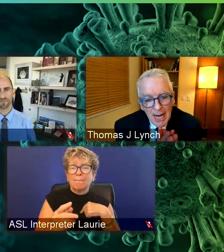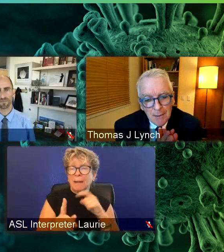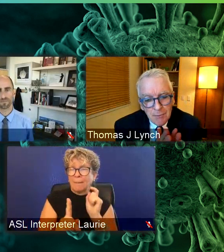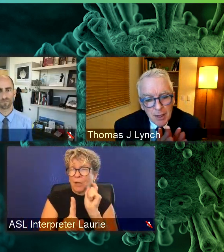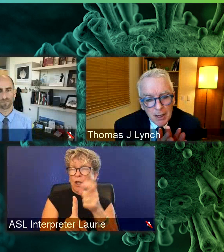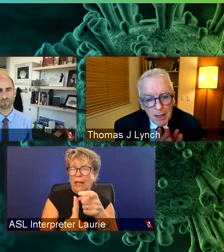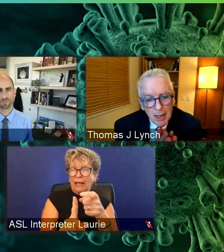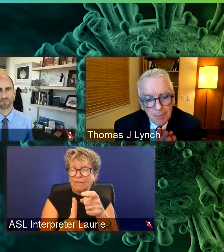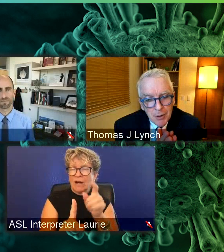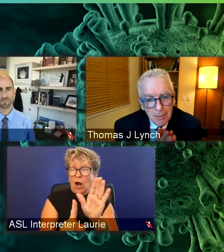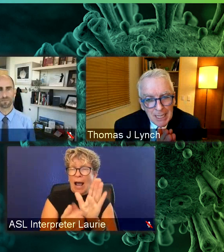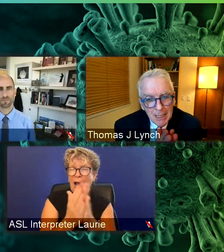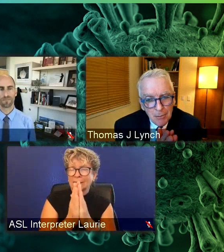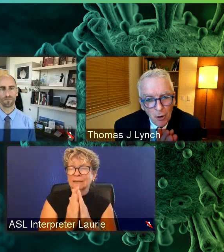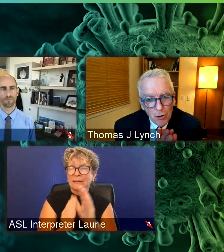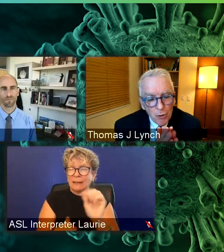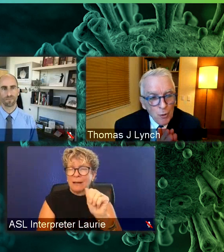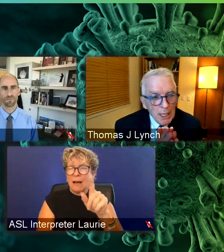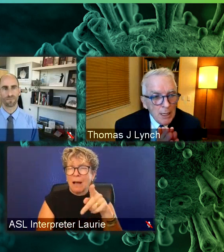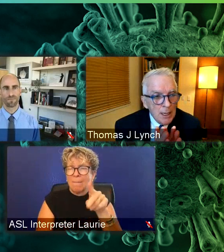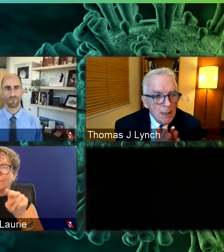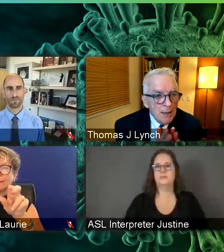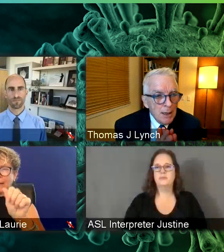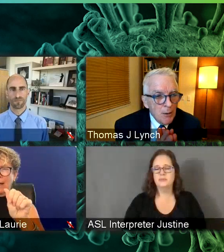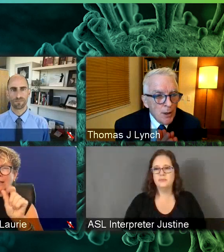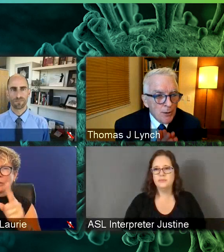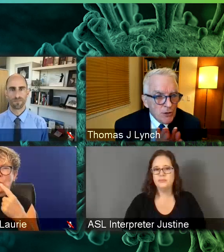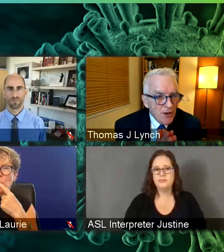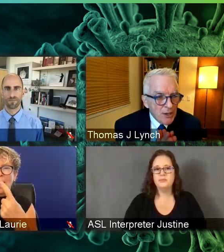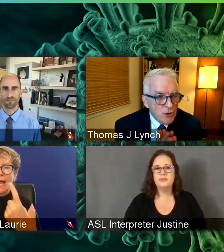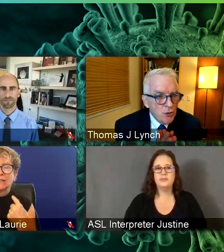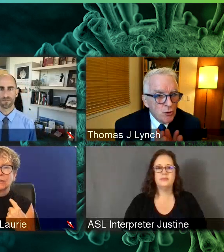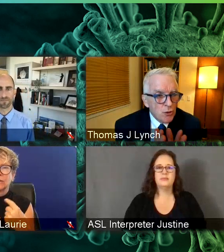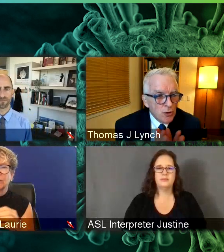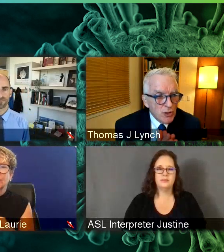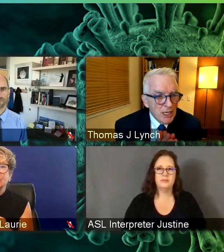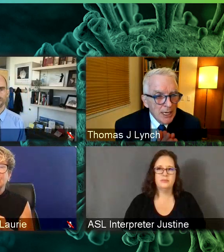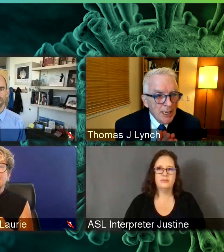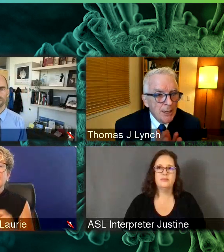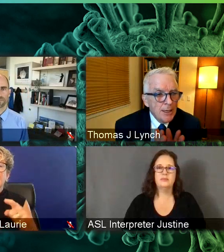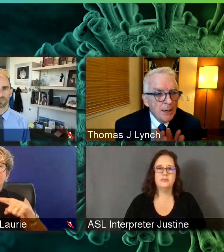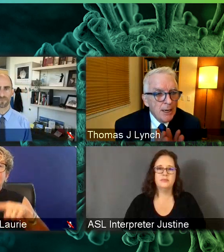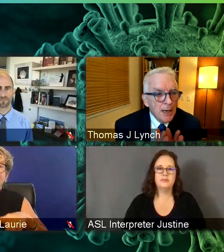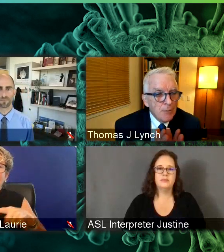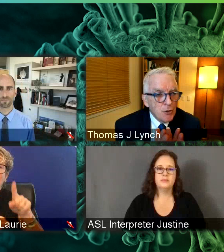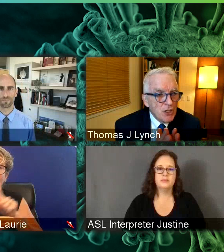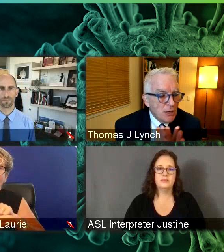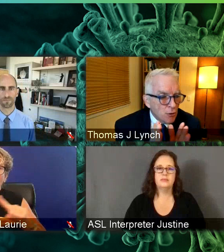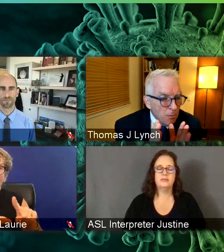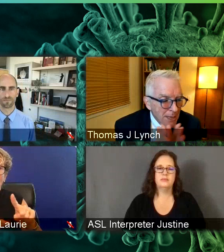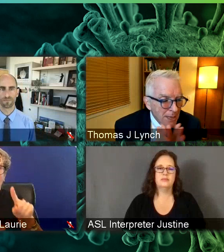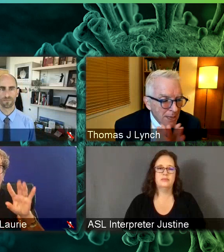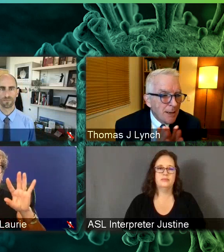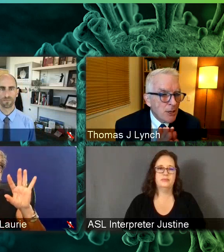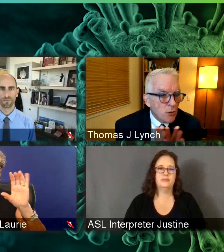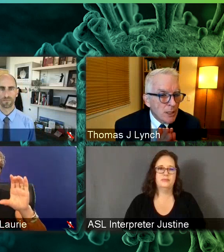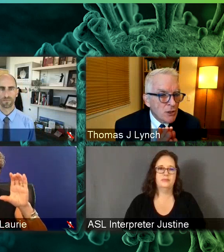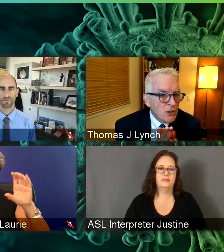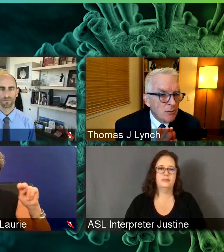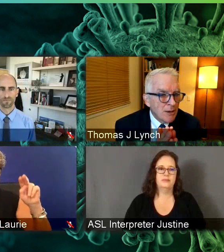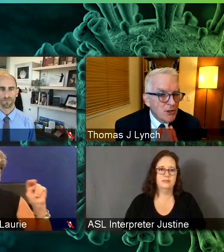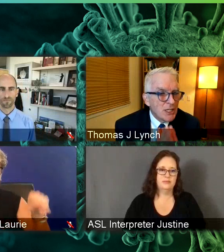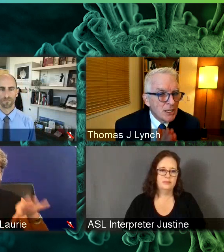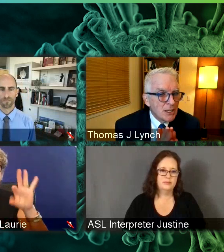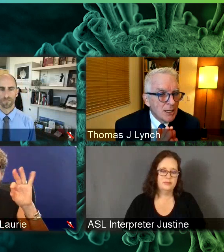that depending upon the week, whether it's Fox News or CNN, you'll see a tremendous amount of